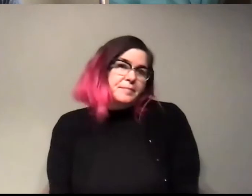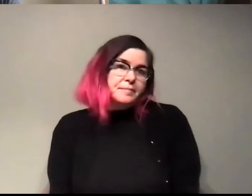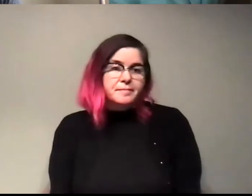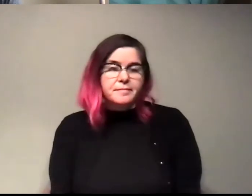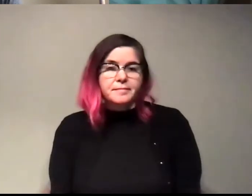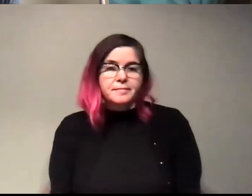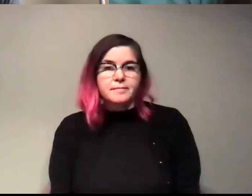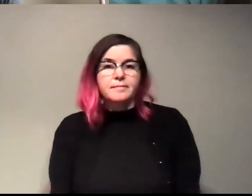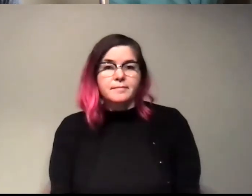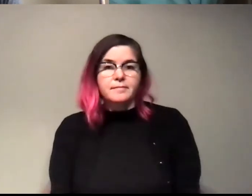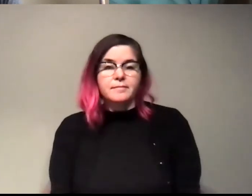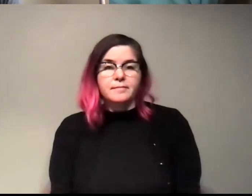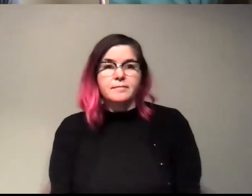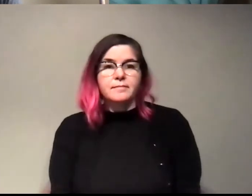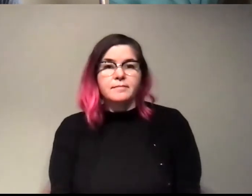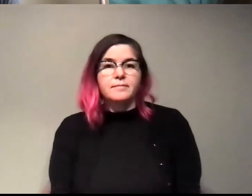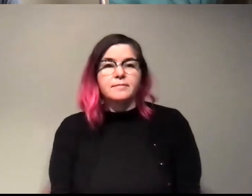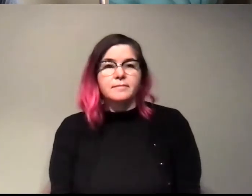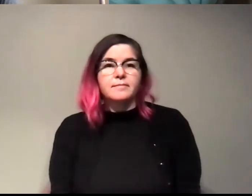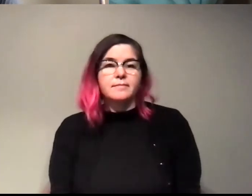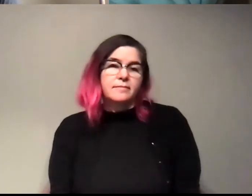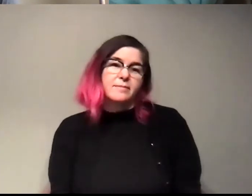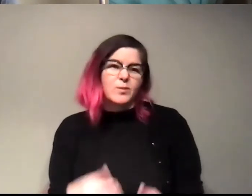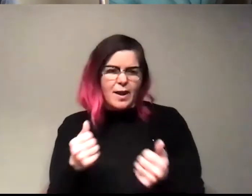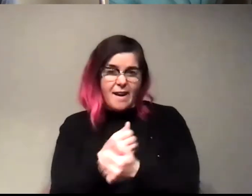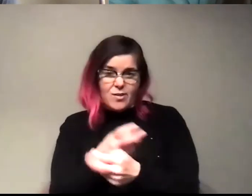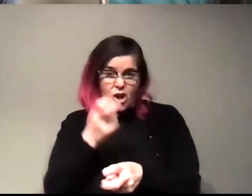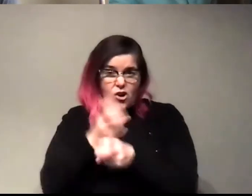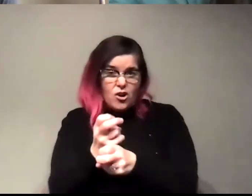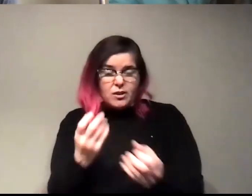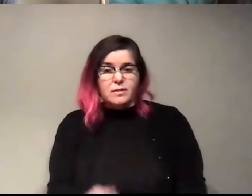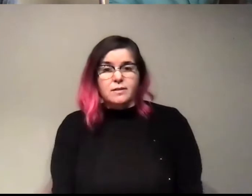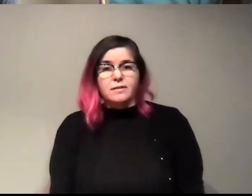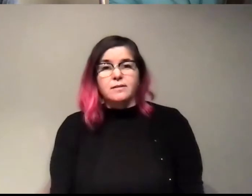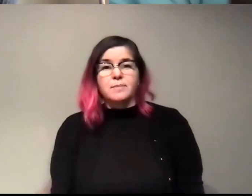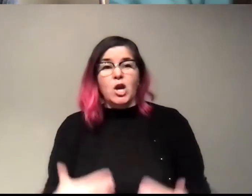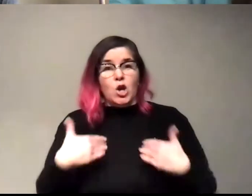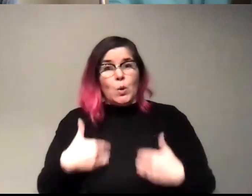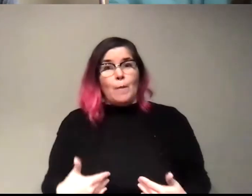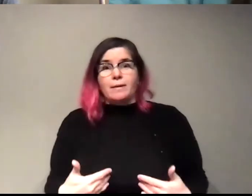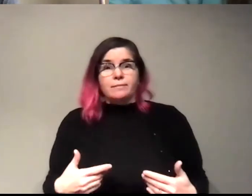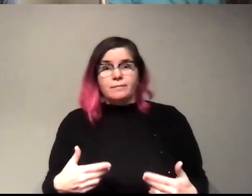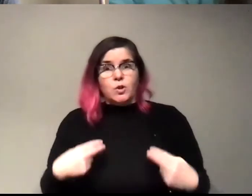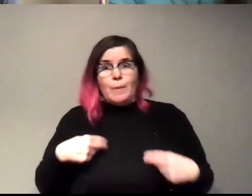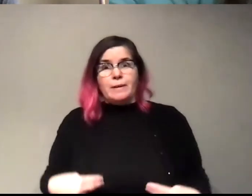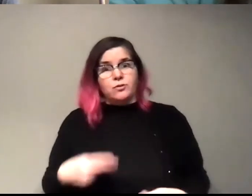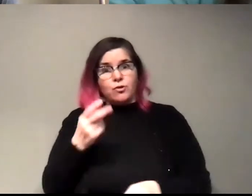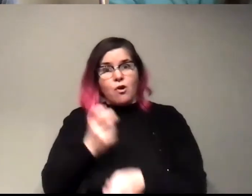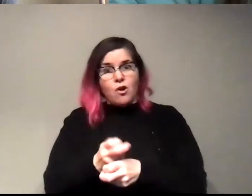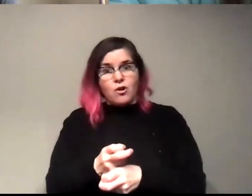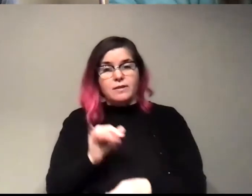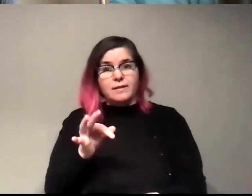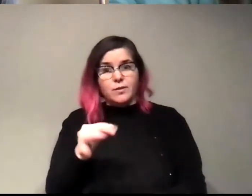yeah, you know, a lot of other hard, hard being, being a human. It's hard. If you like science,